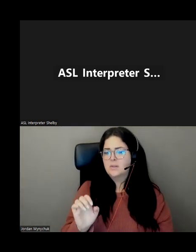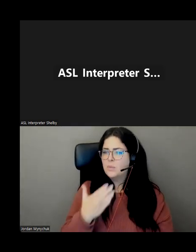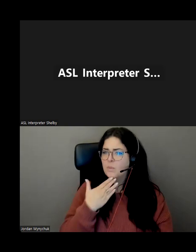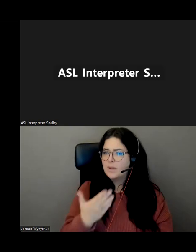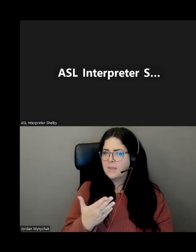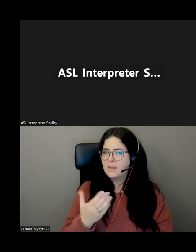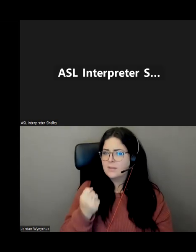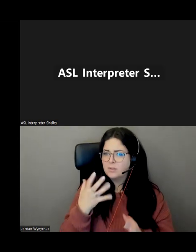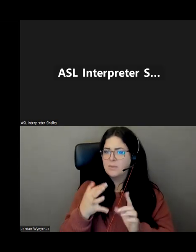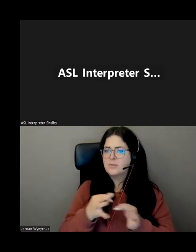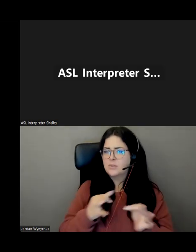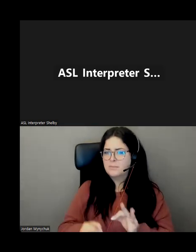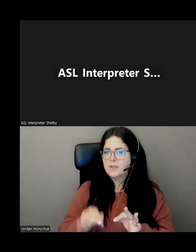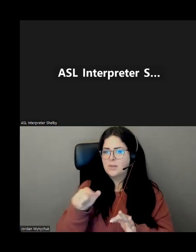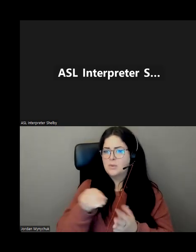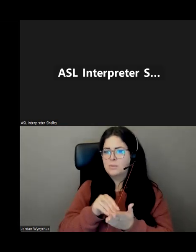that because